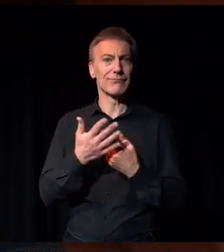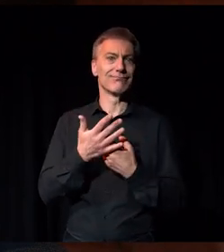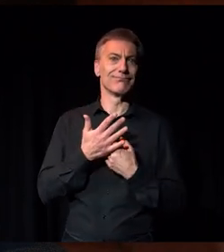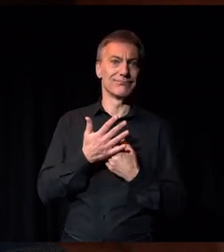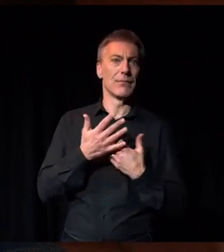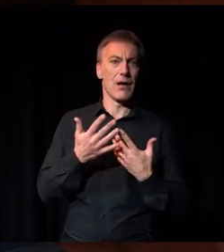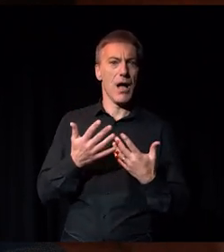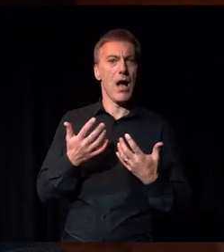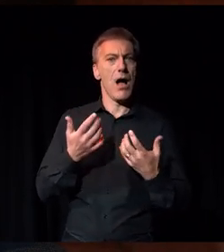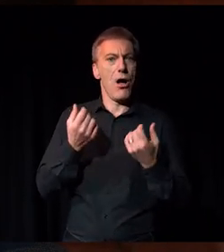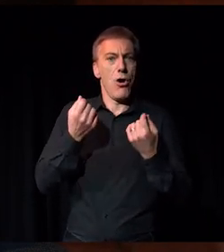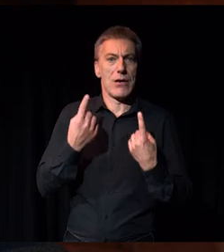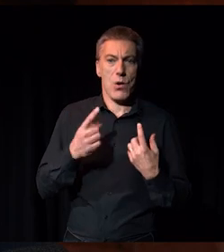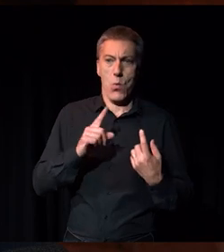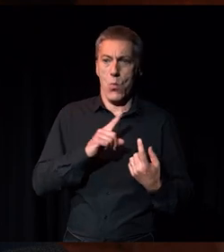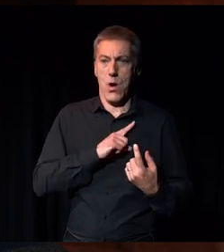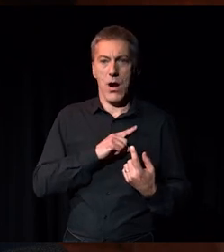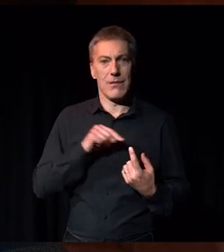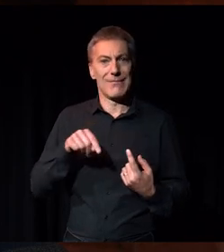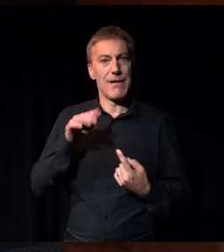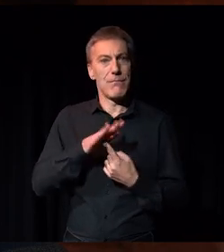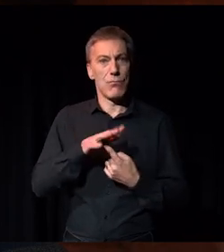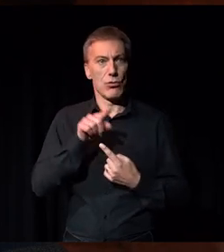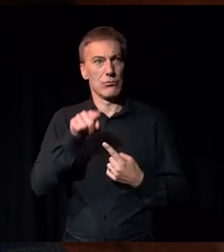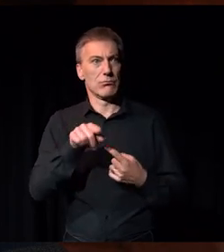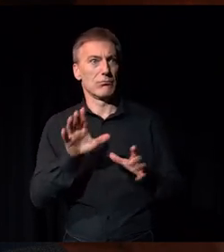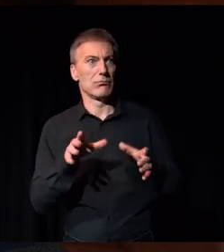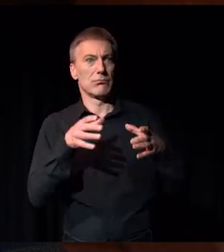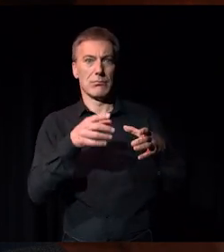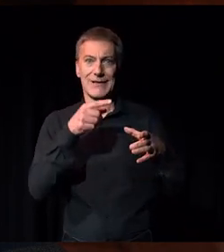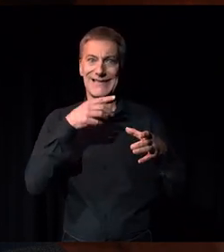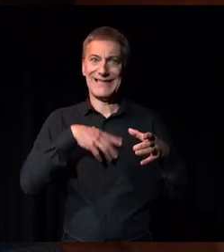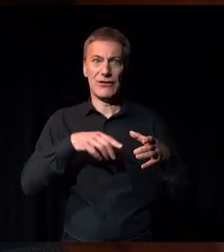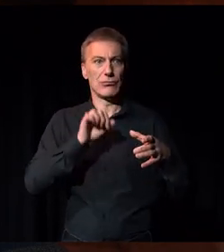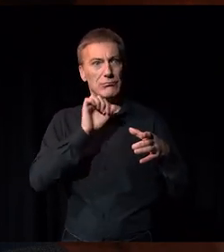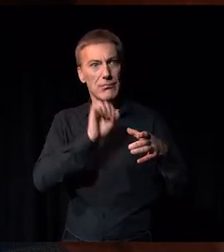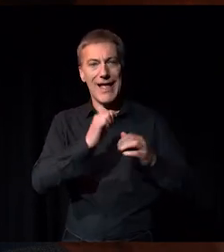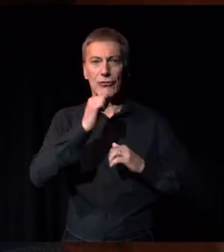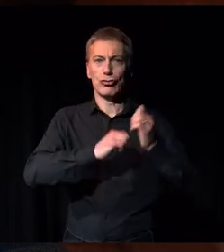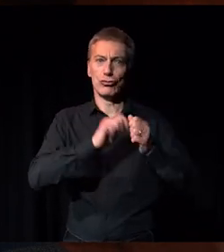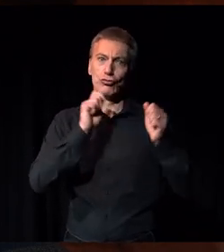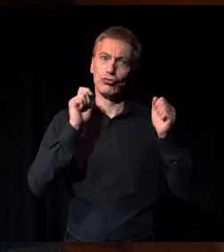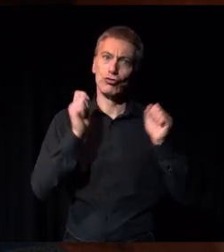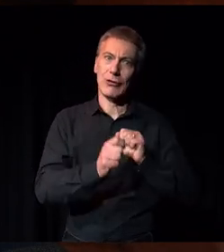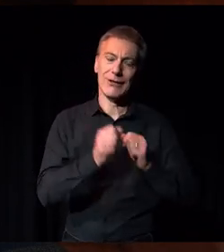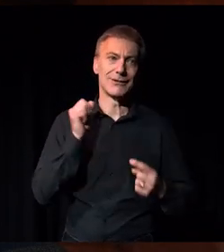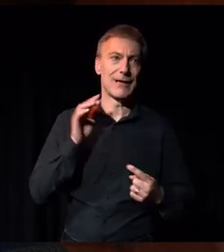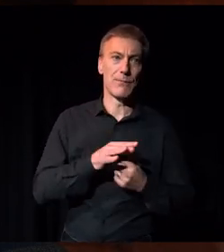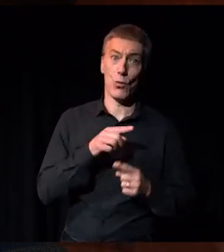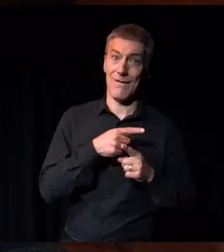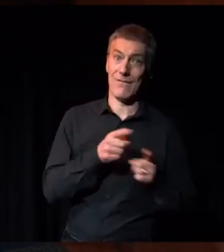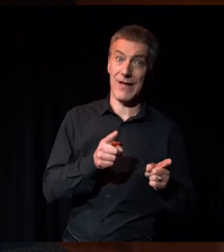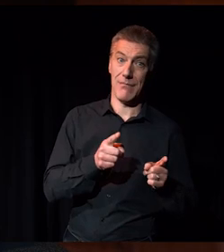inequality, to understand why it's so important that organisations take this need for structural change so seriously.